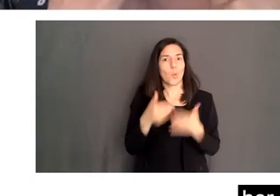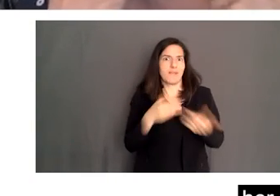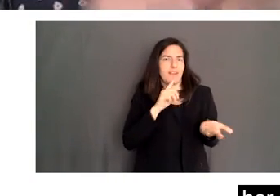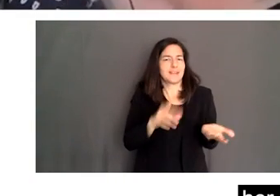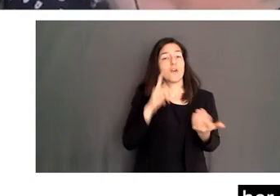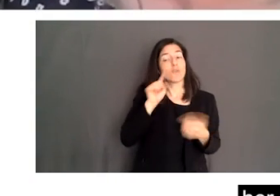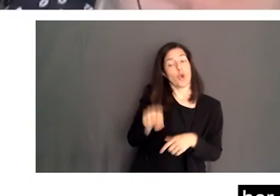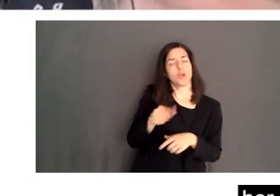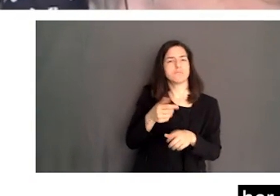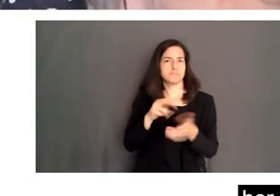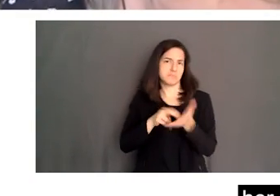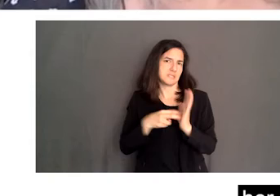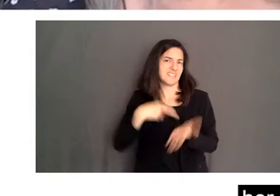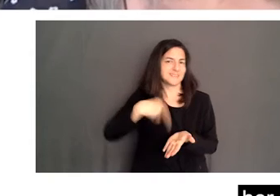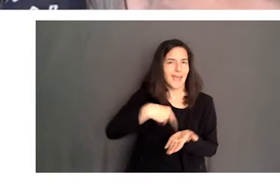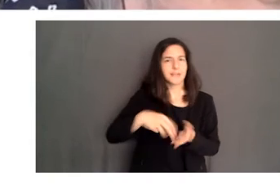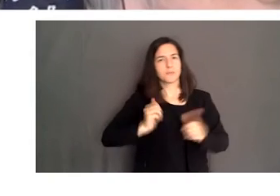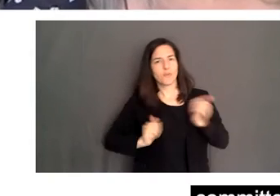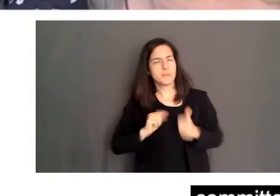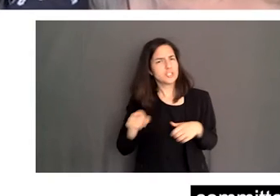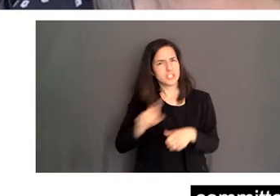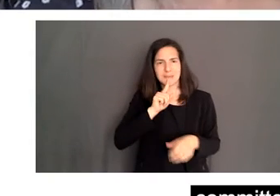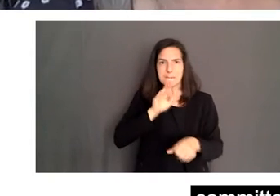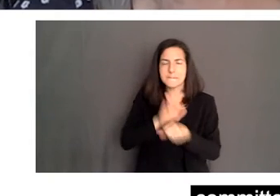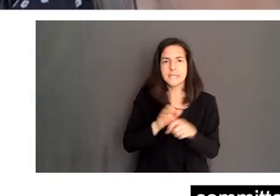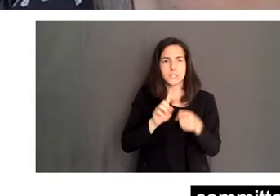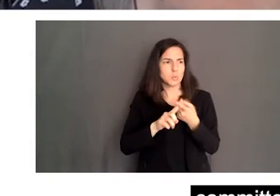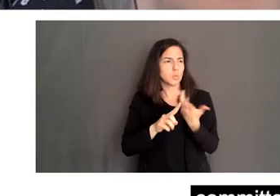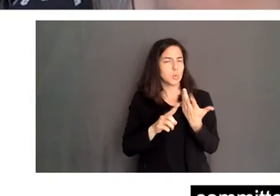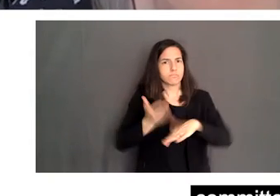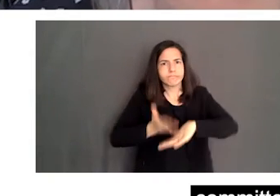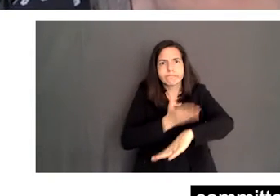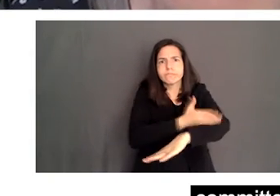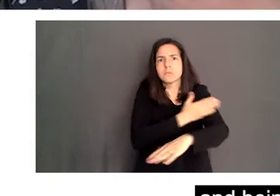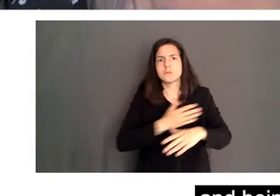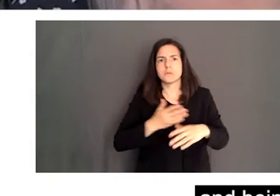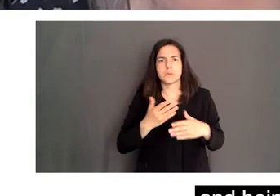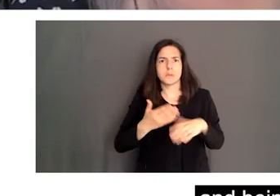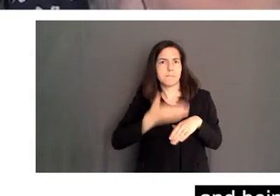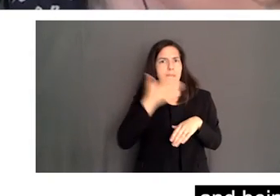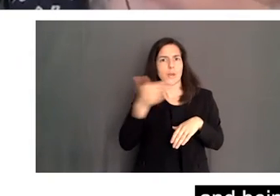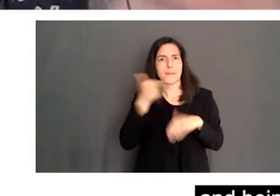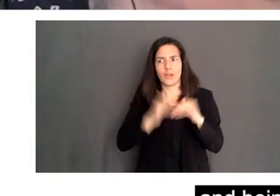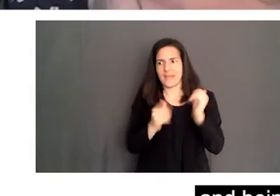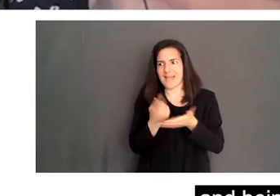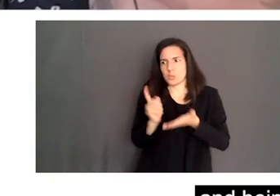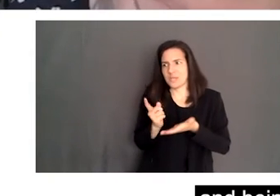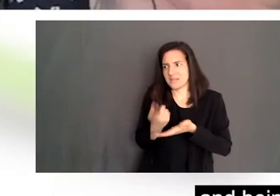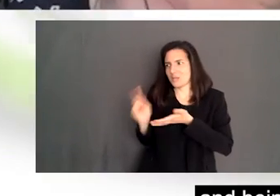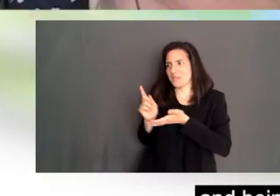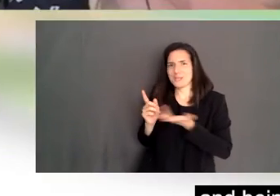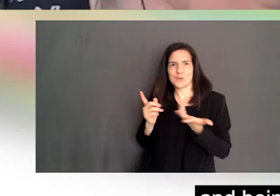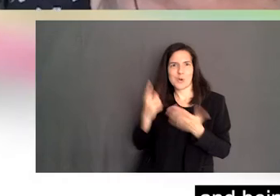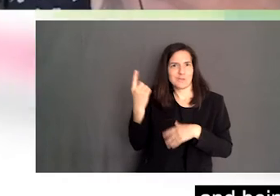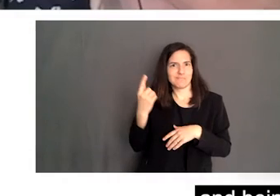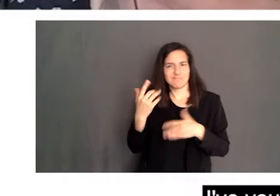performing and very committed to being better than she was last week and being better next week than she is today.